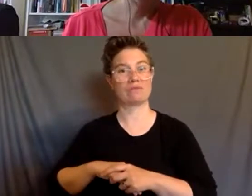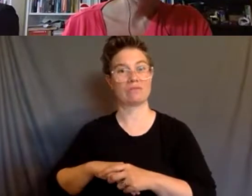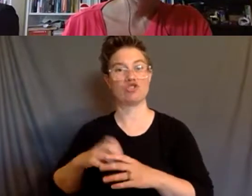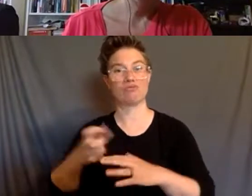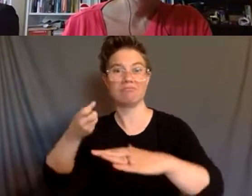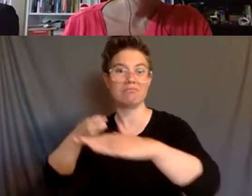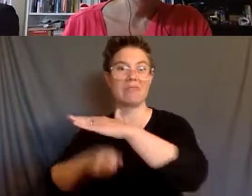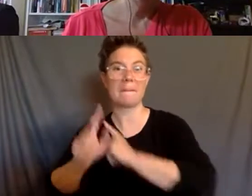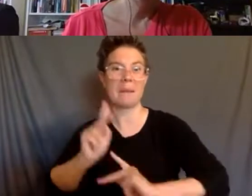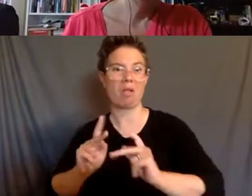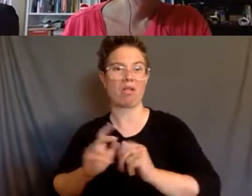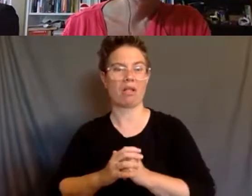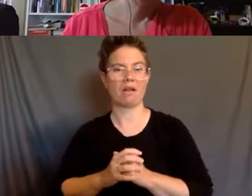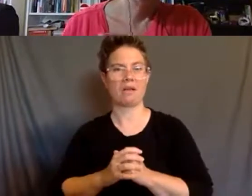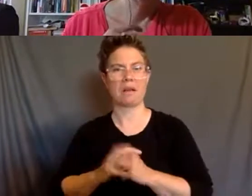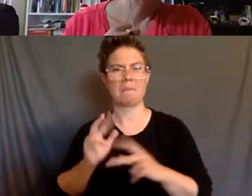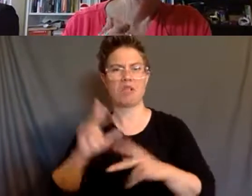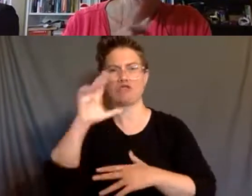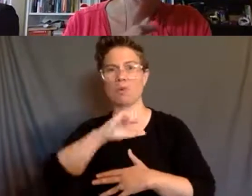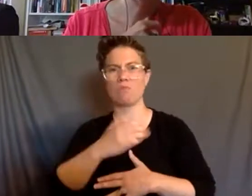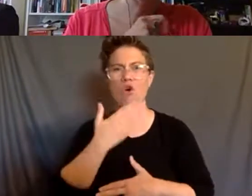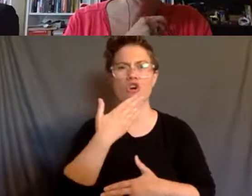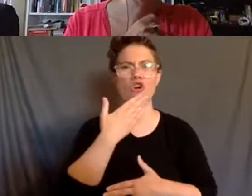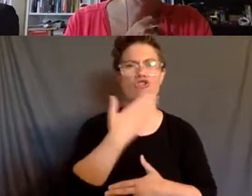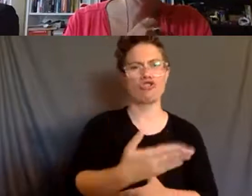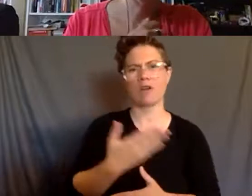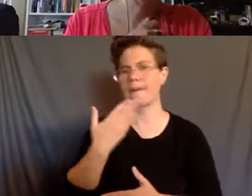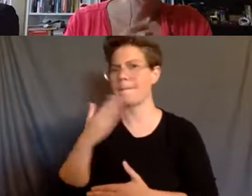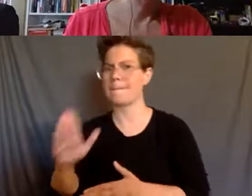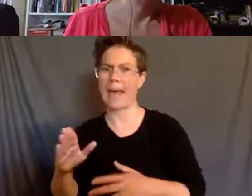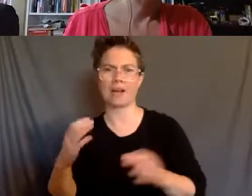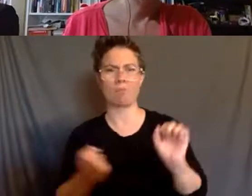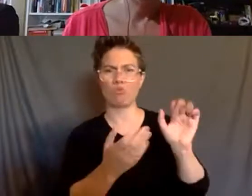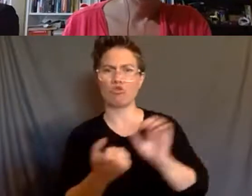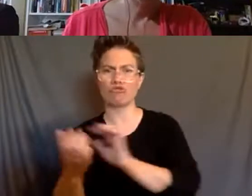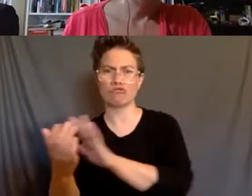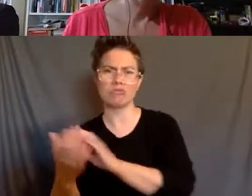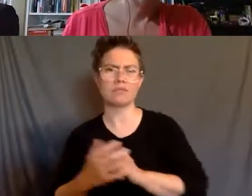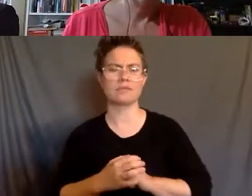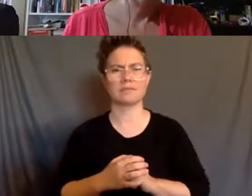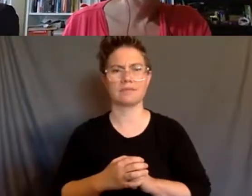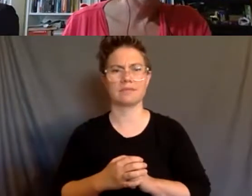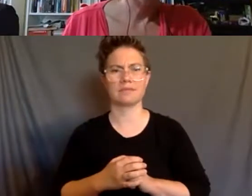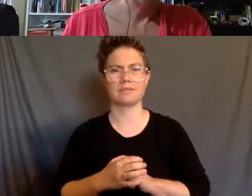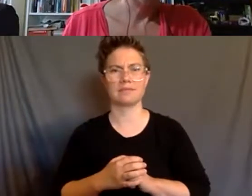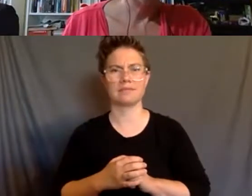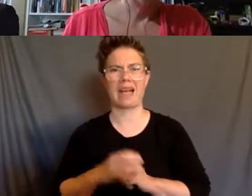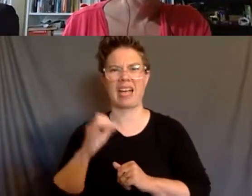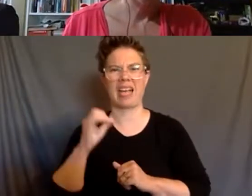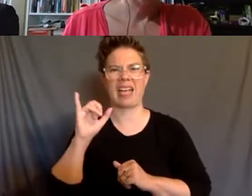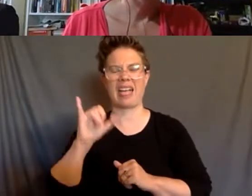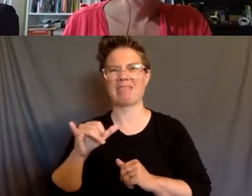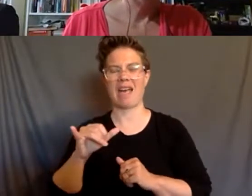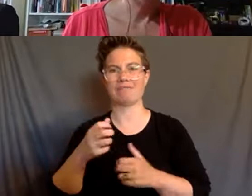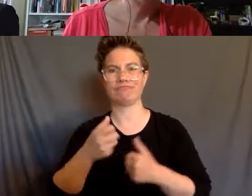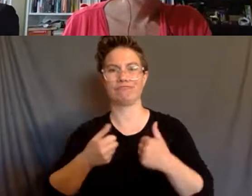people in various ways. There's kind of an assumption that there's like a good versus a bad way to intervene, but there's an assumption of that type of authority being part of